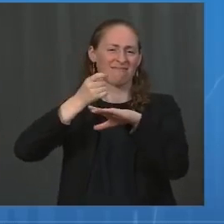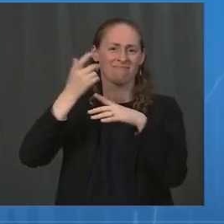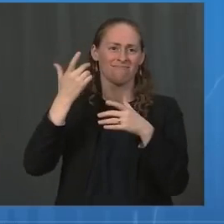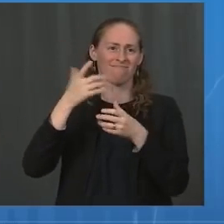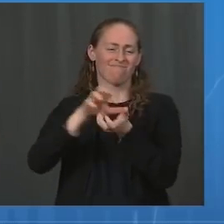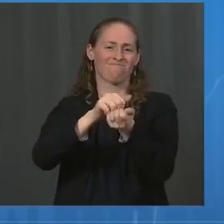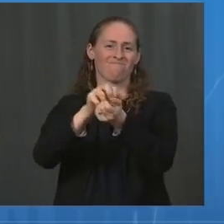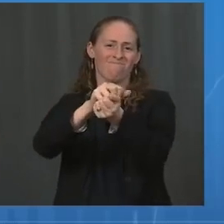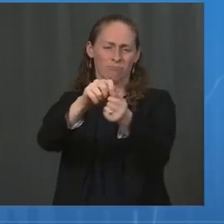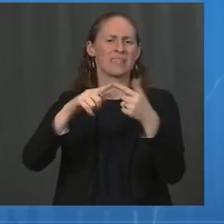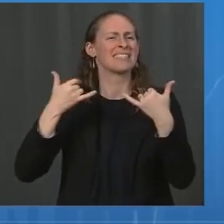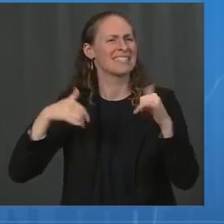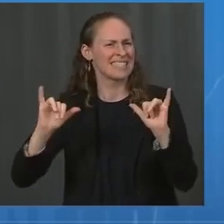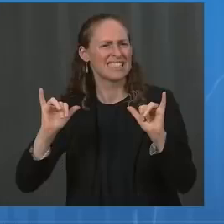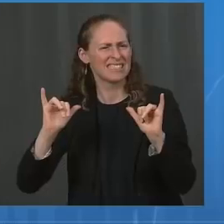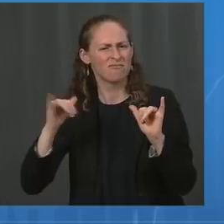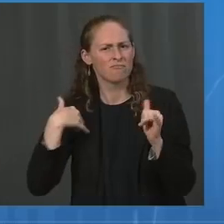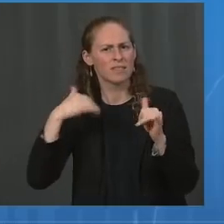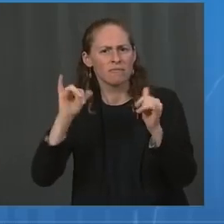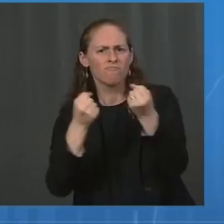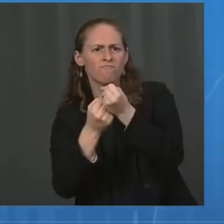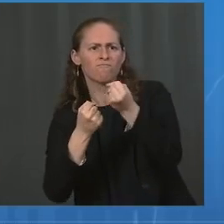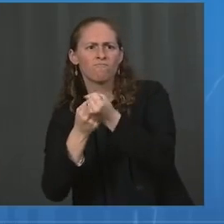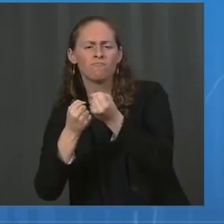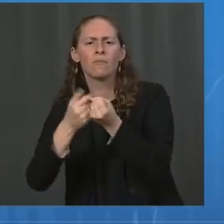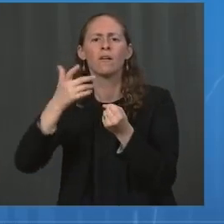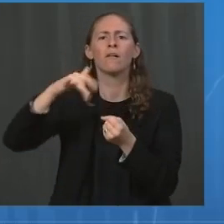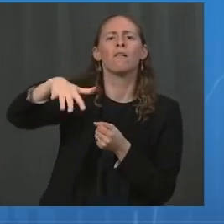efforts of hardworking local healthcare personnel.